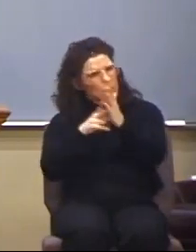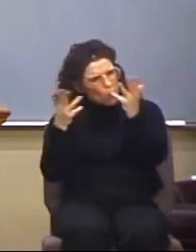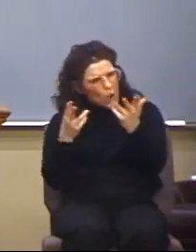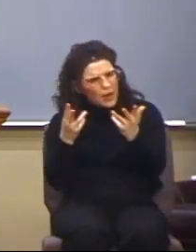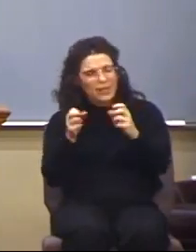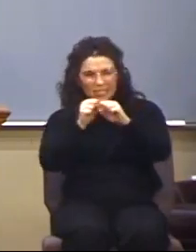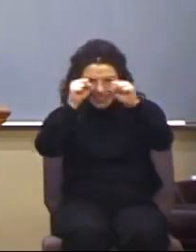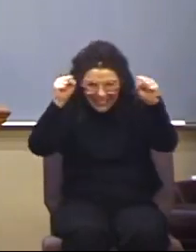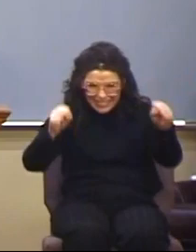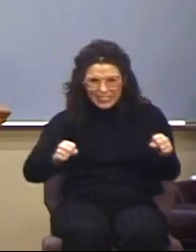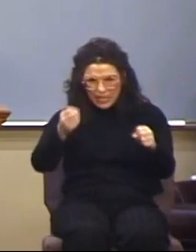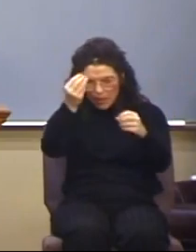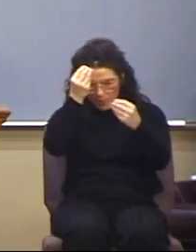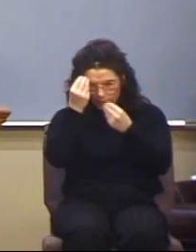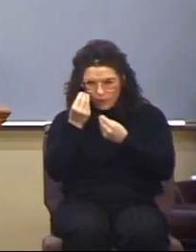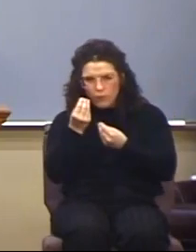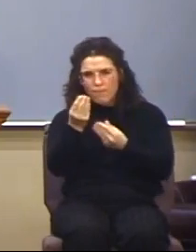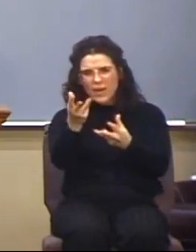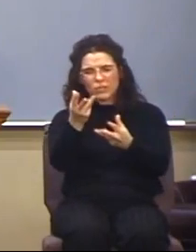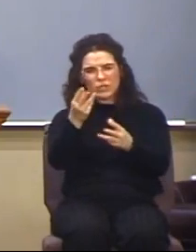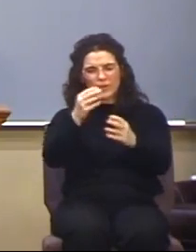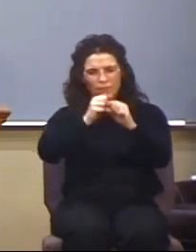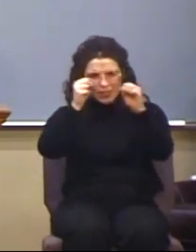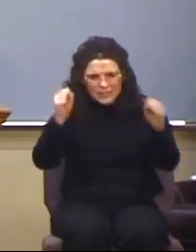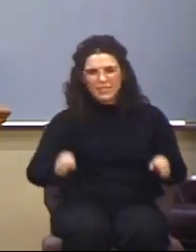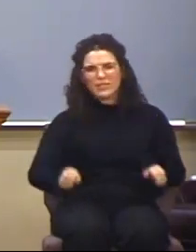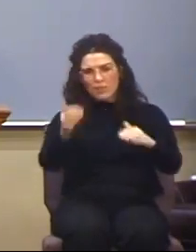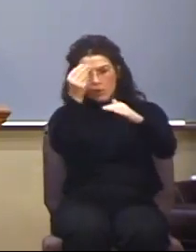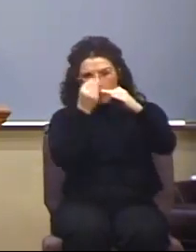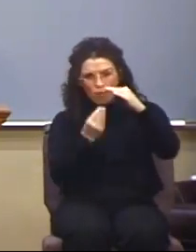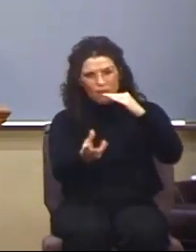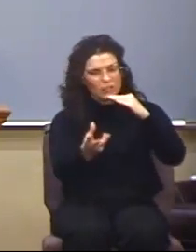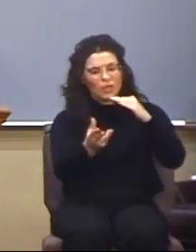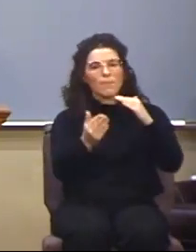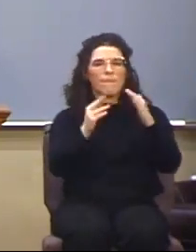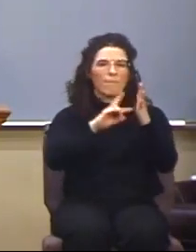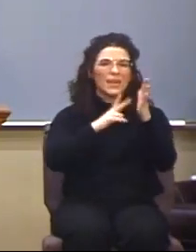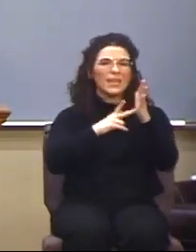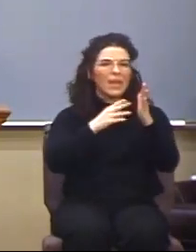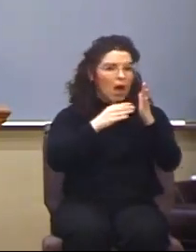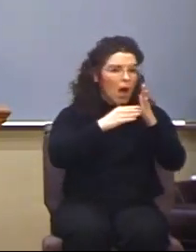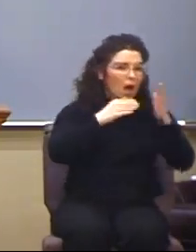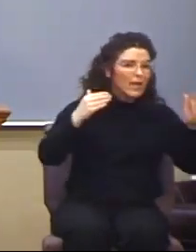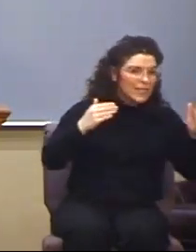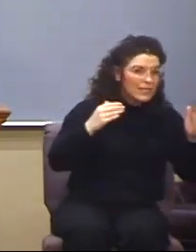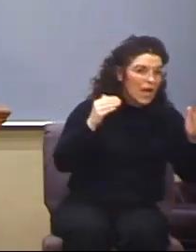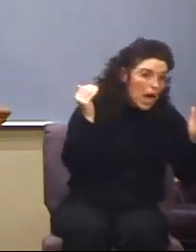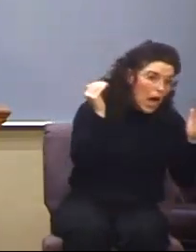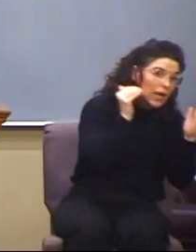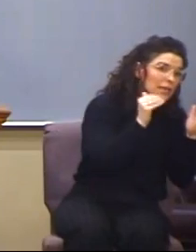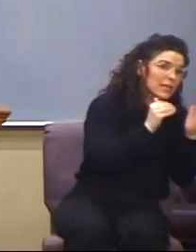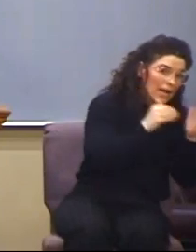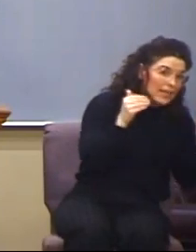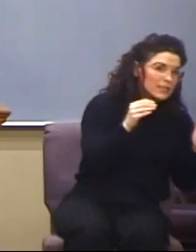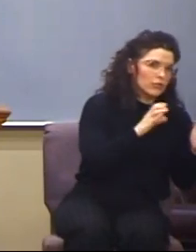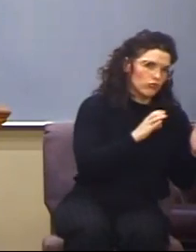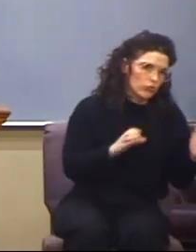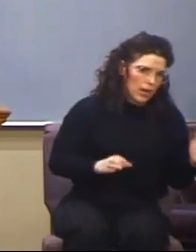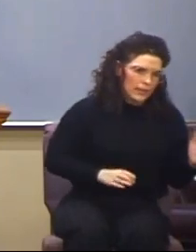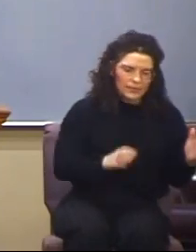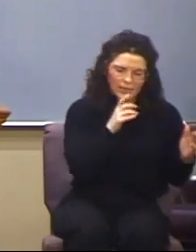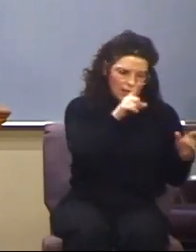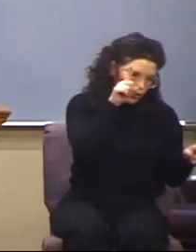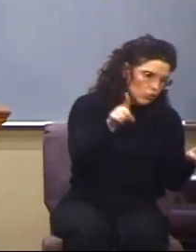the system of information is Antichrist, denying the first coming. Again, as we finish up verse 3,